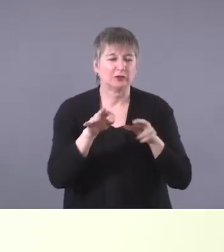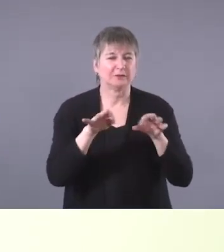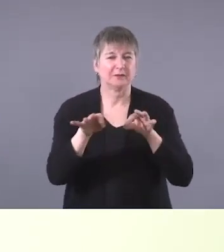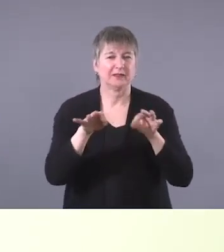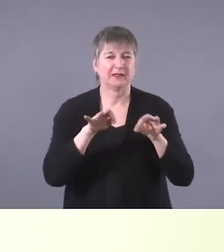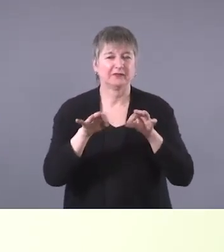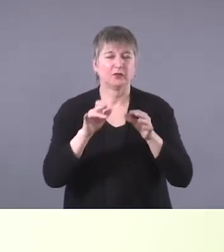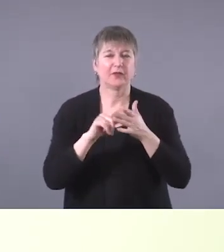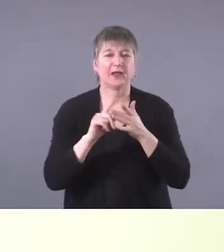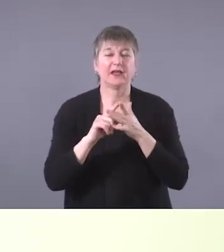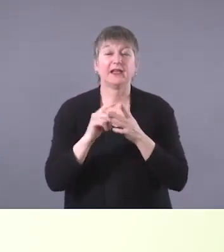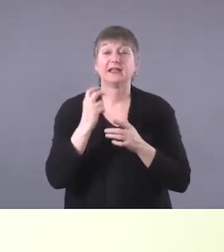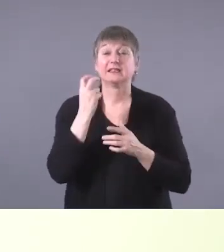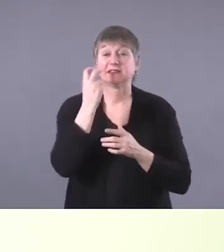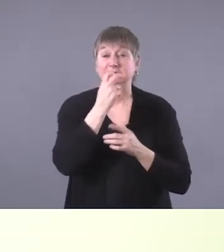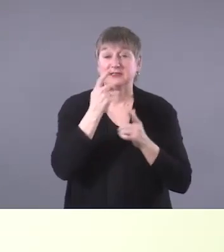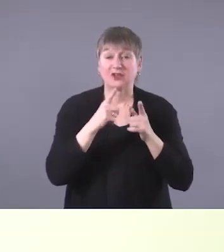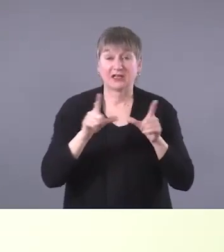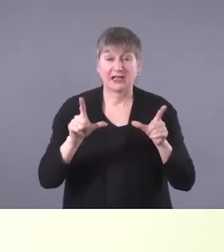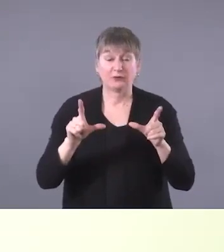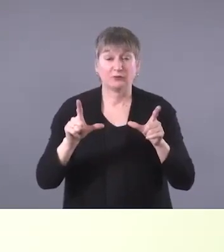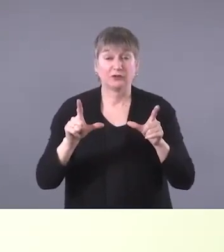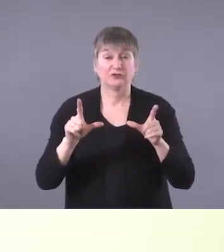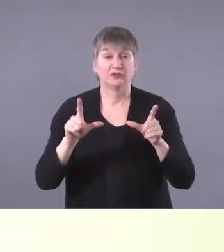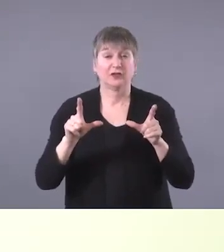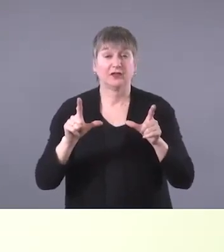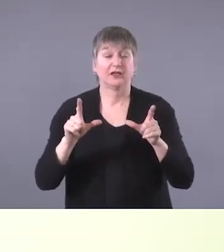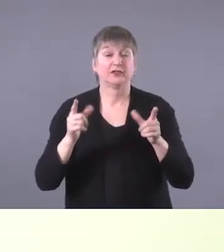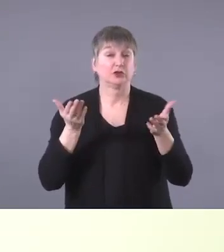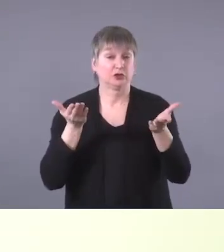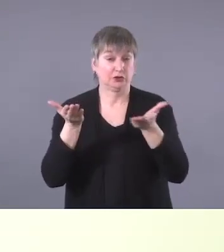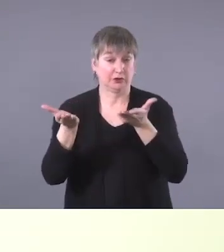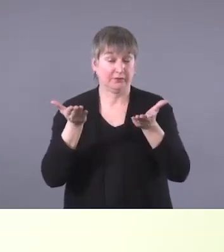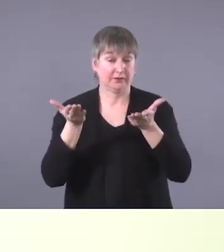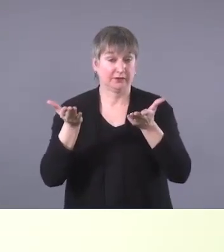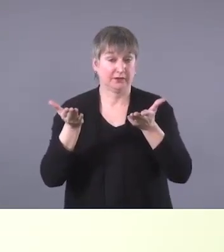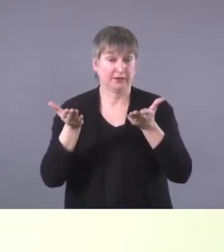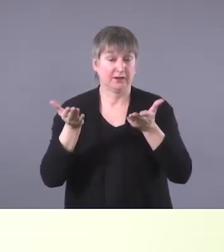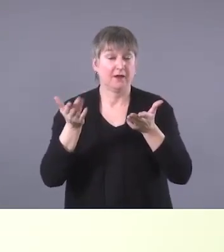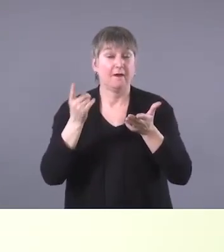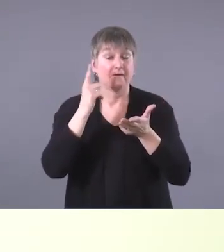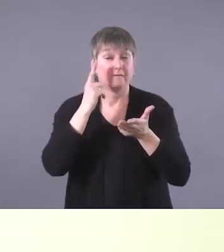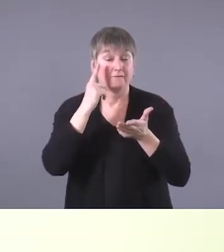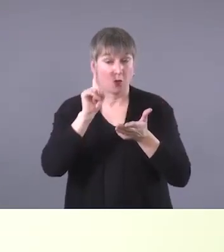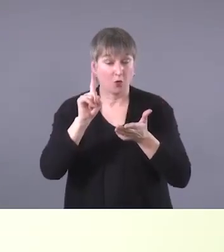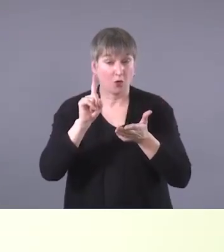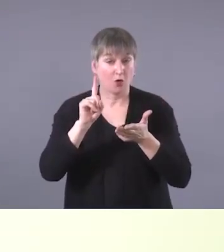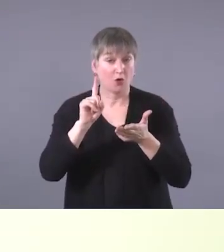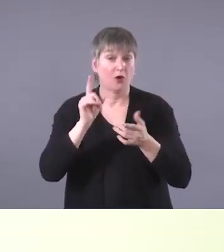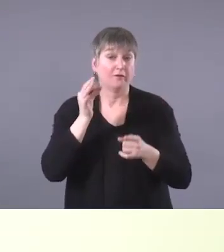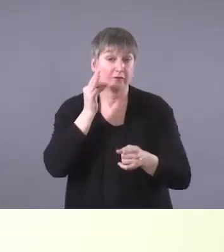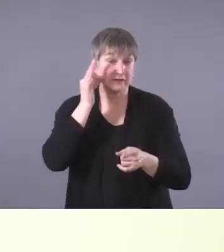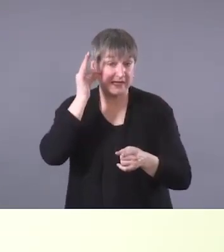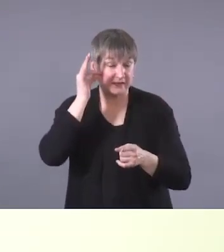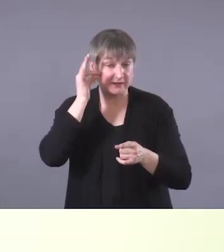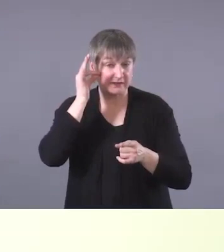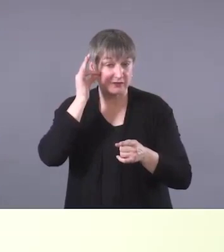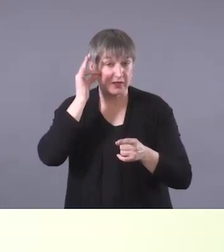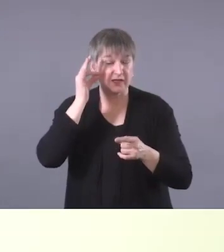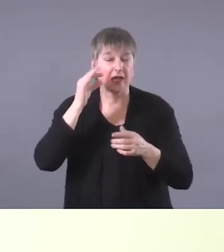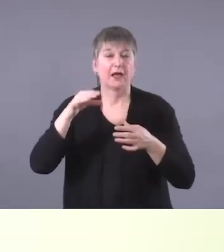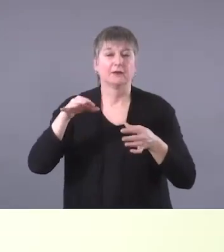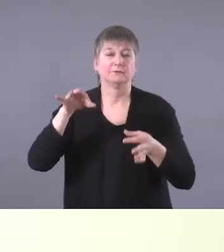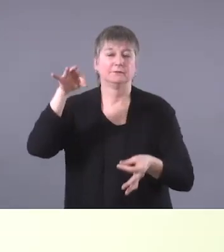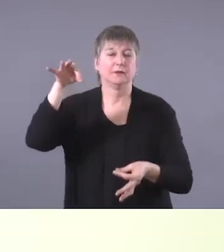the speech language pathology and audiology, uh, services, um, for first nations position statement. Um, I,